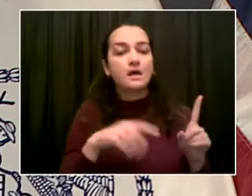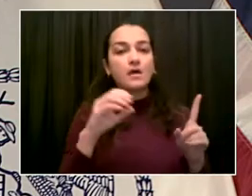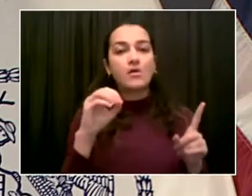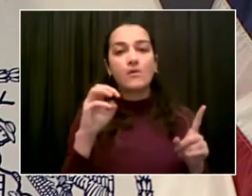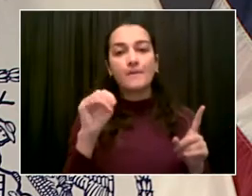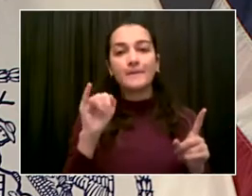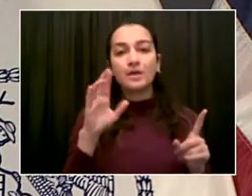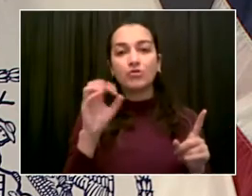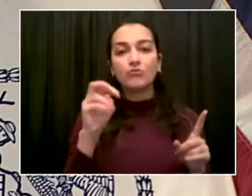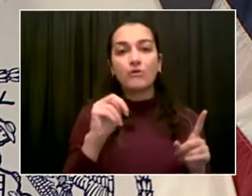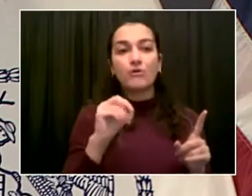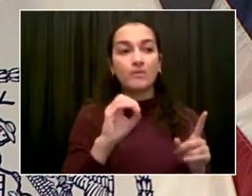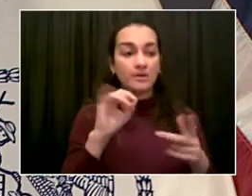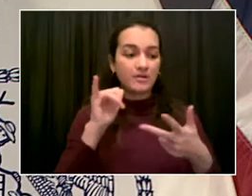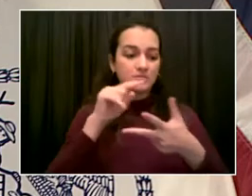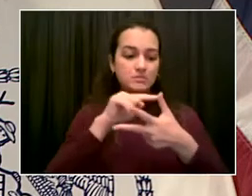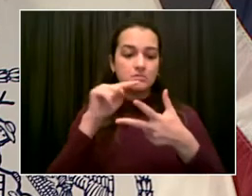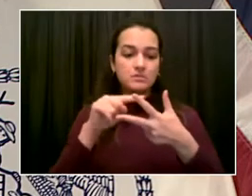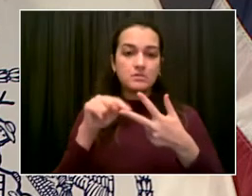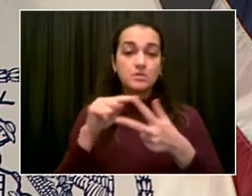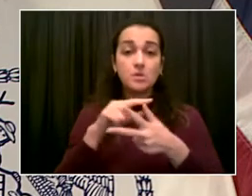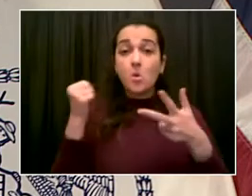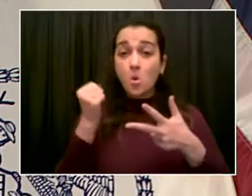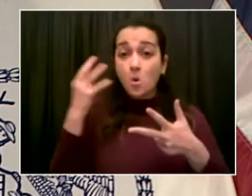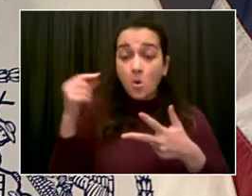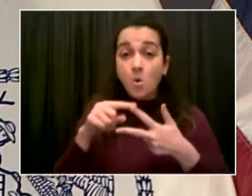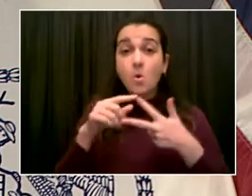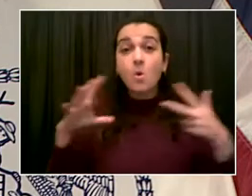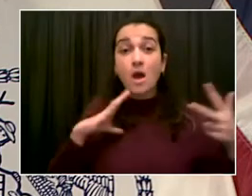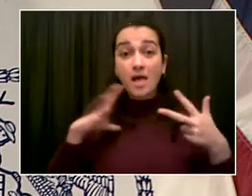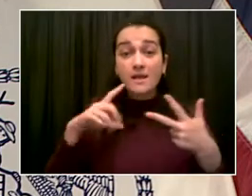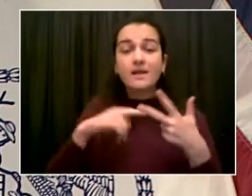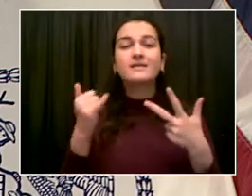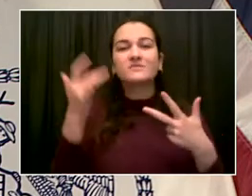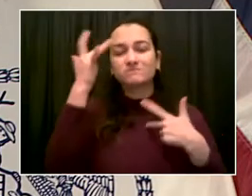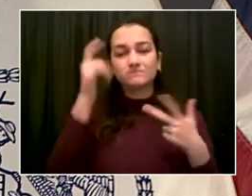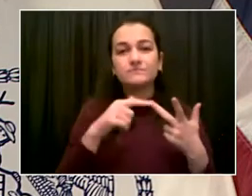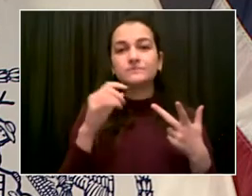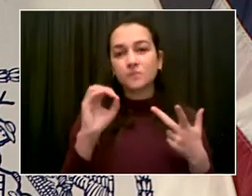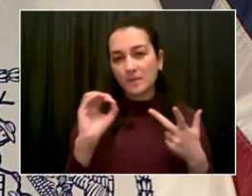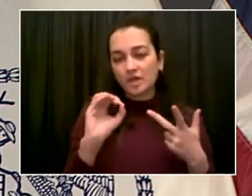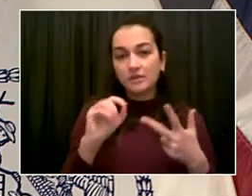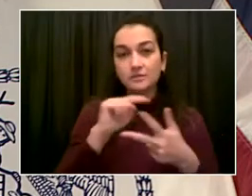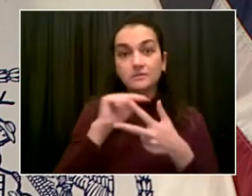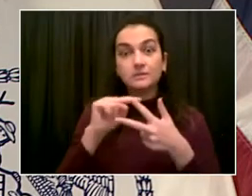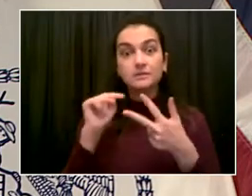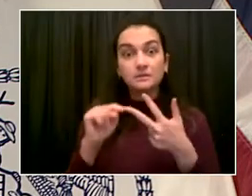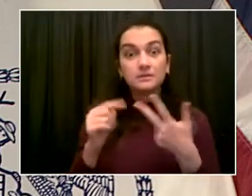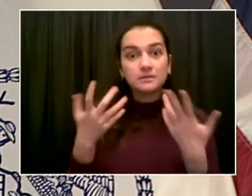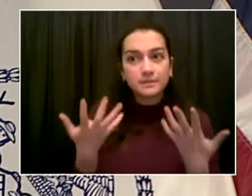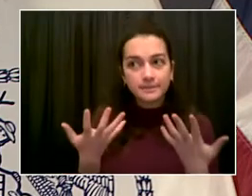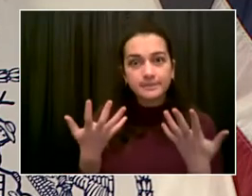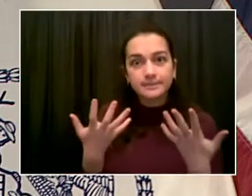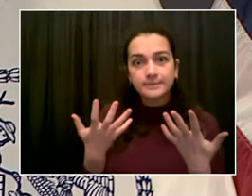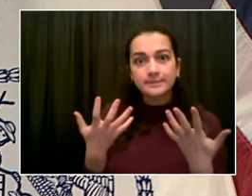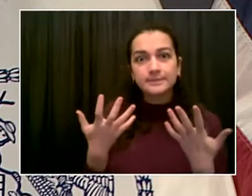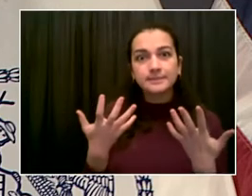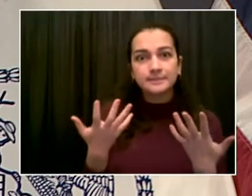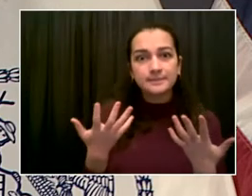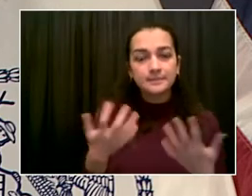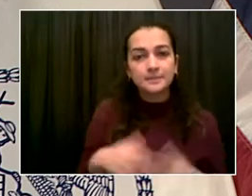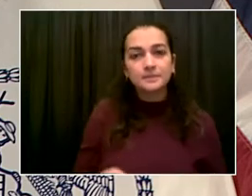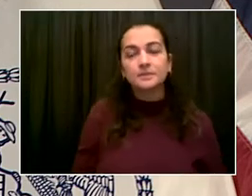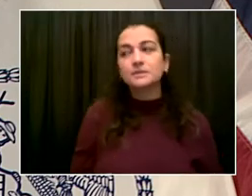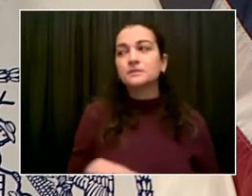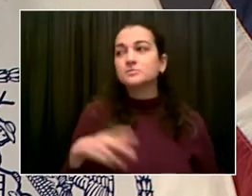away from masks before, we're telling you get those masks back on now. It's smart to do. The number one thing is to get vaccinated,